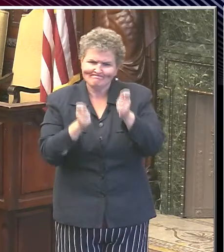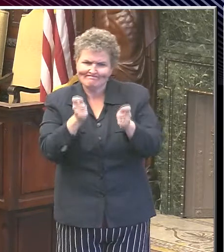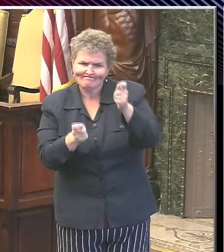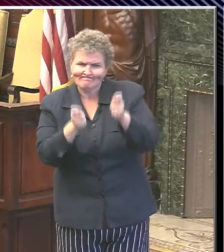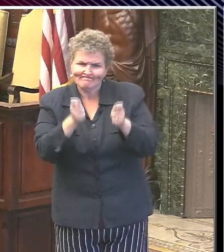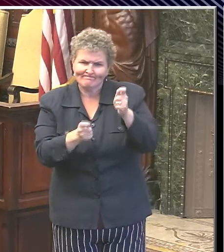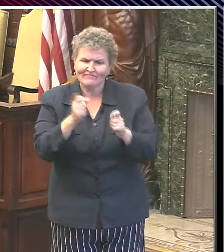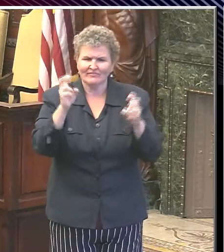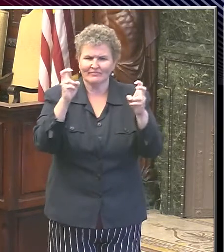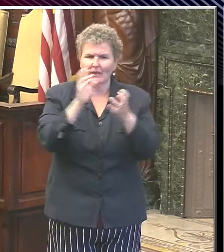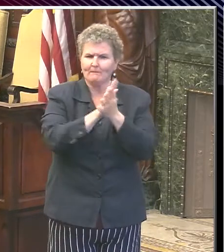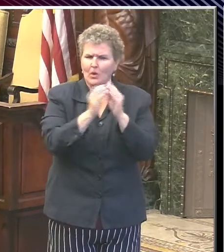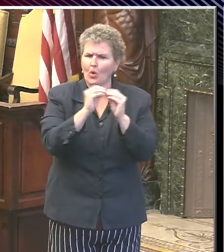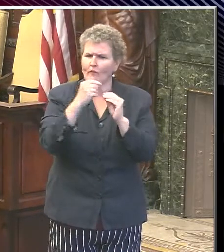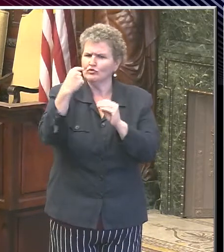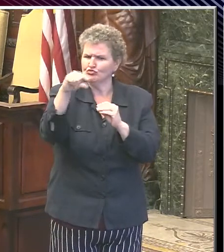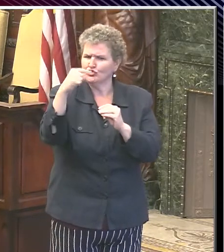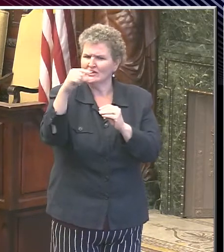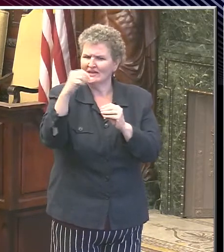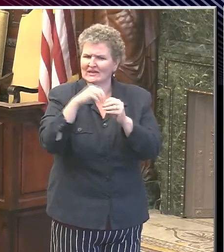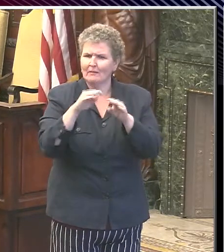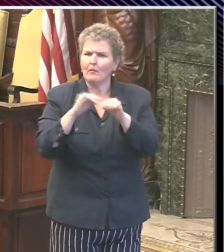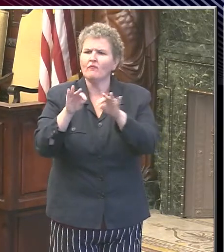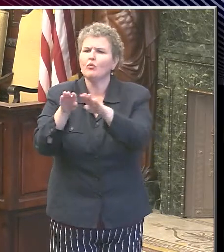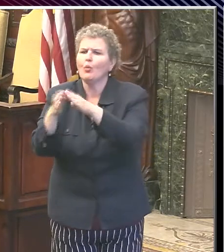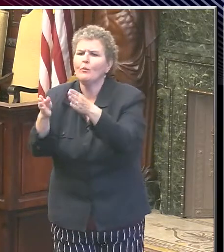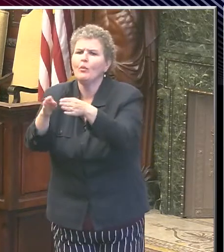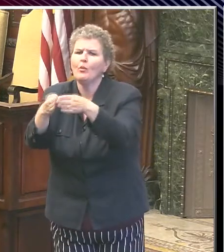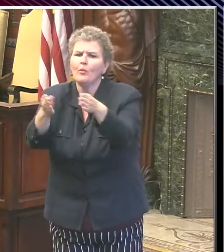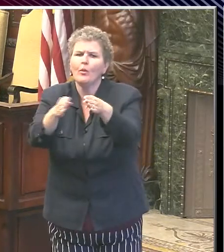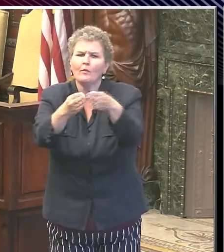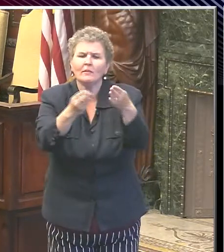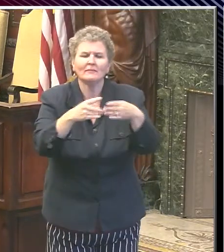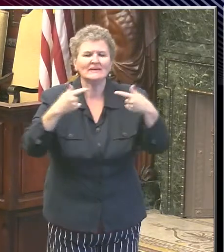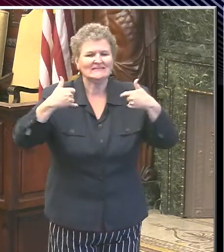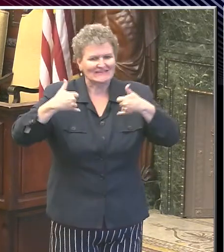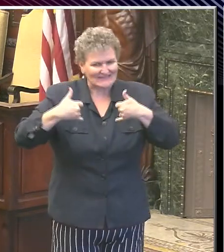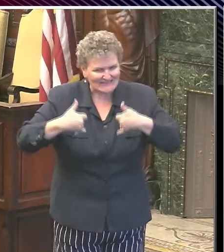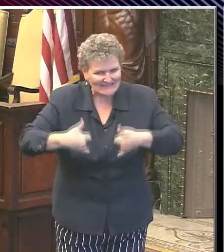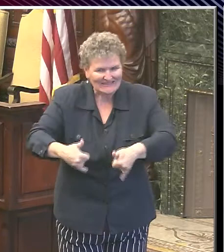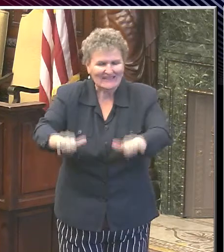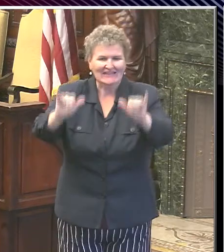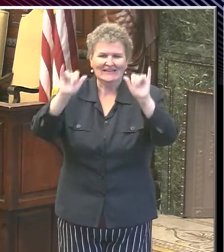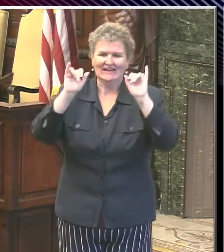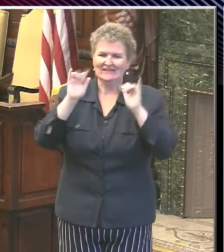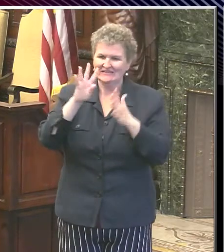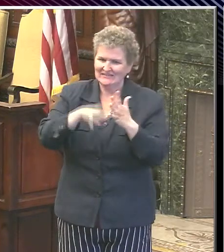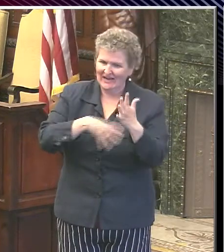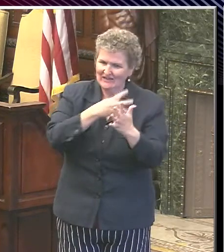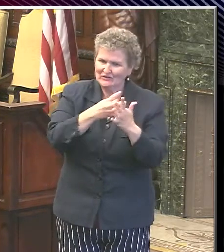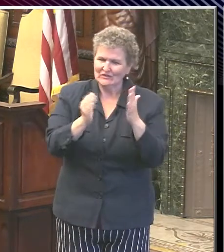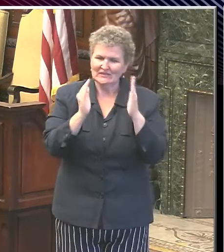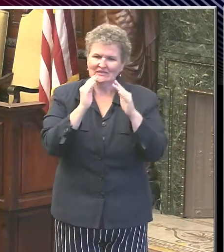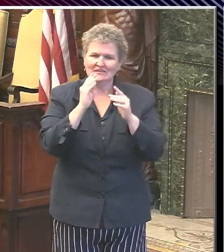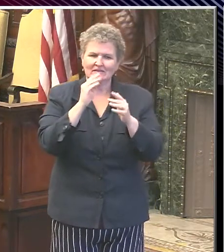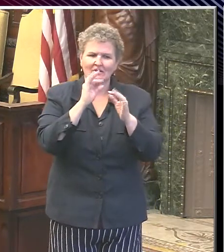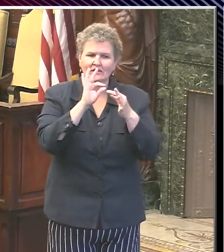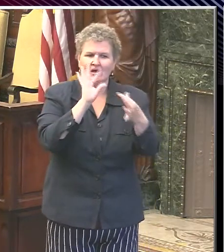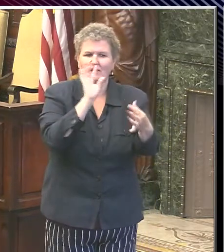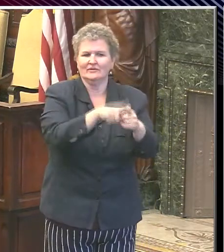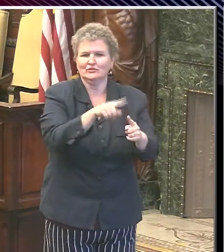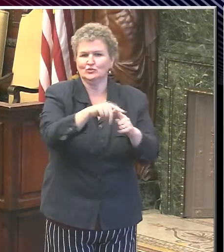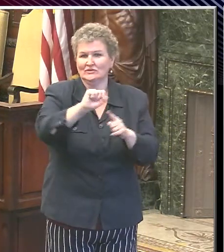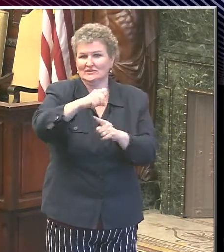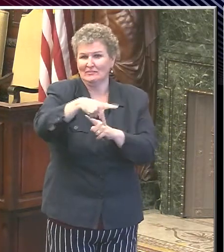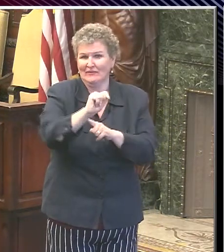Those other restrictions, likewise, are going to remain in effect on the same schedule at least until September 1st. That includes our senior